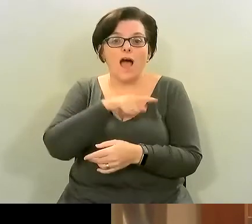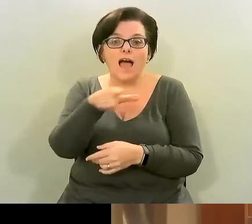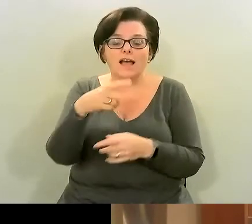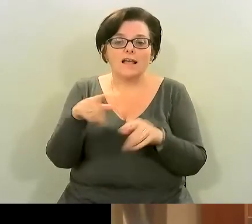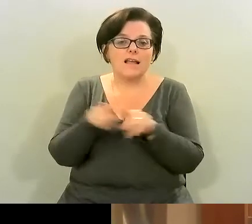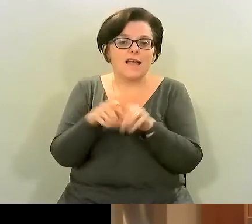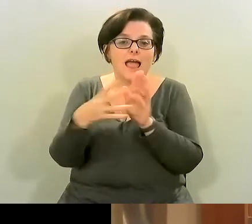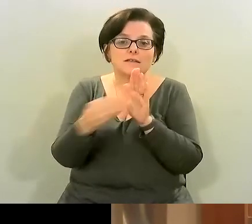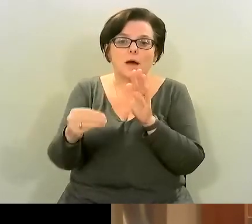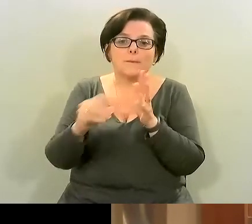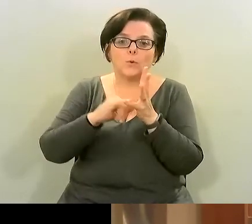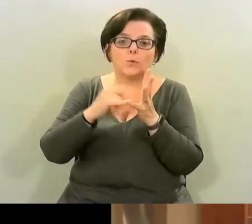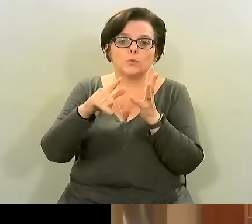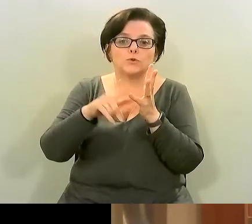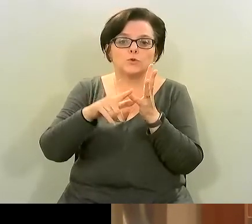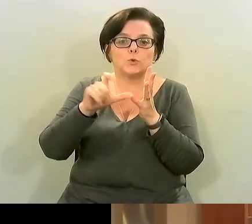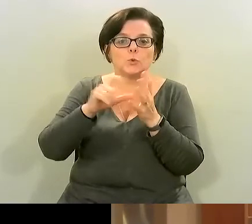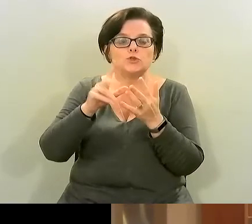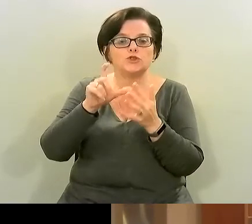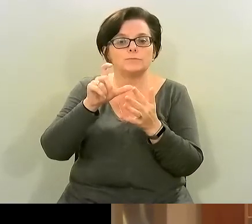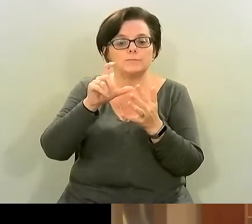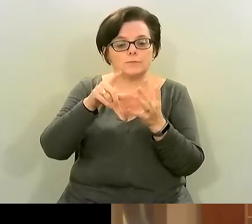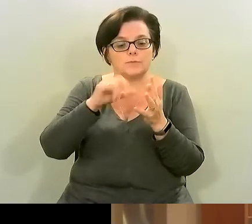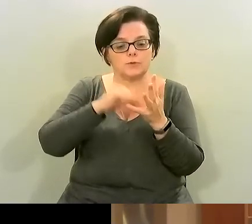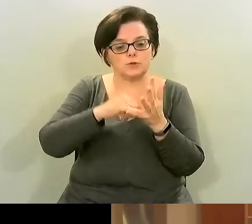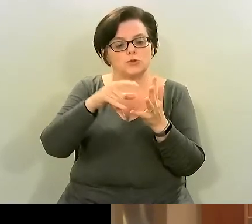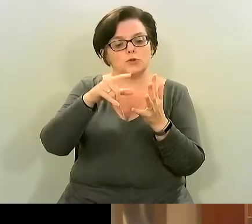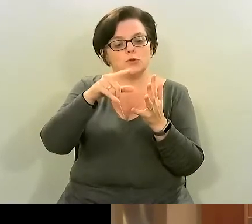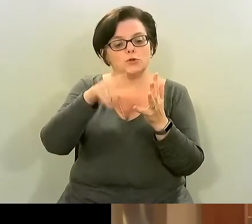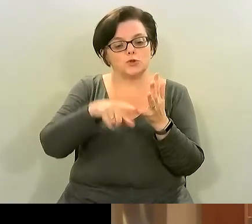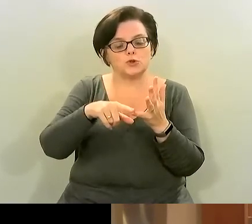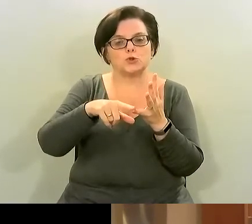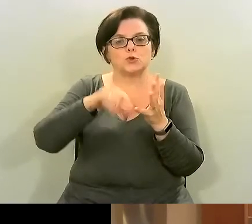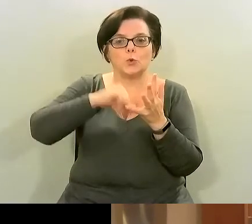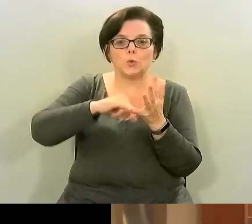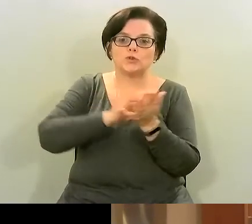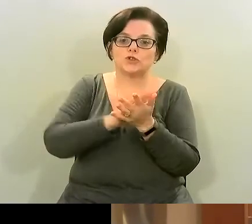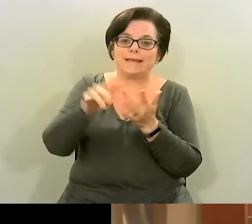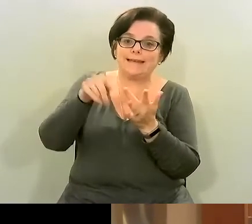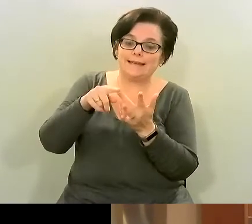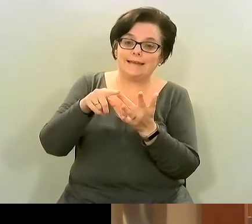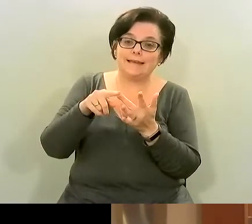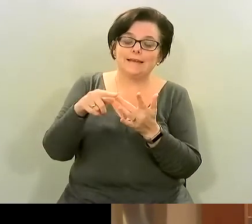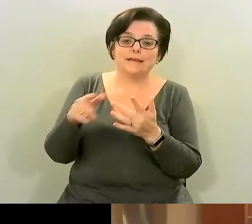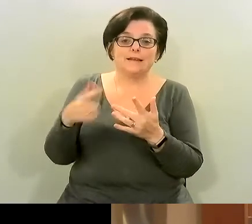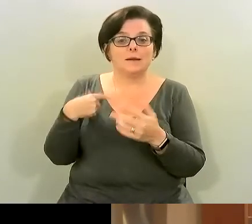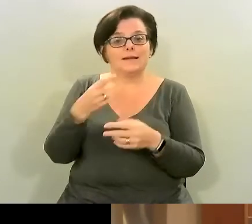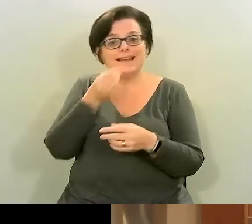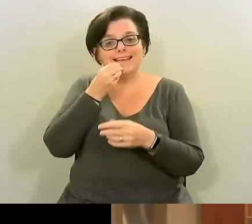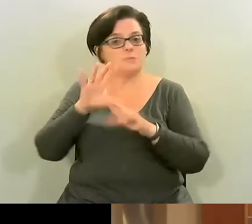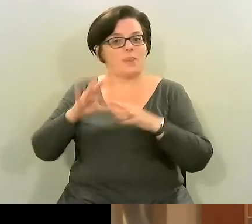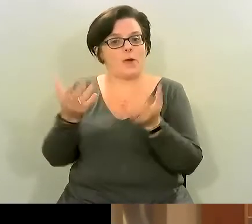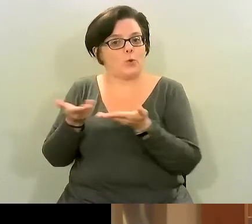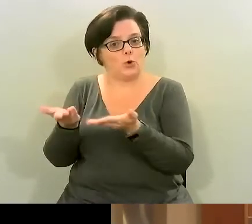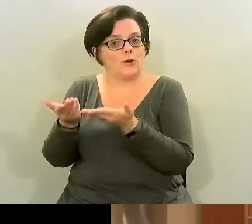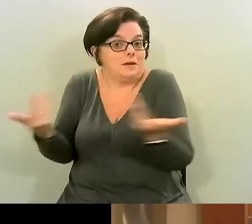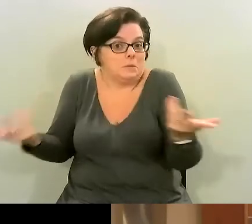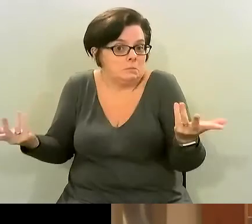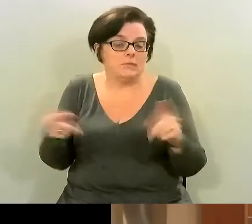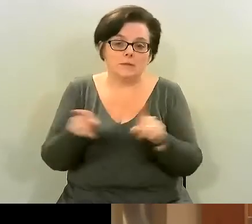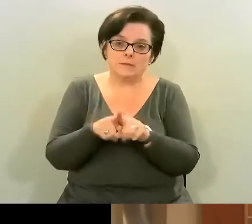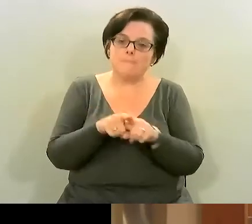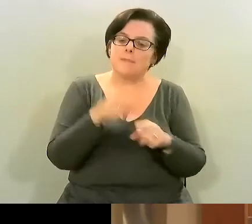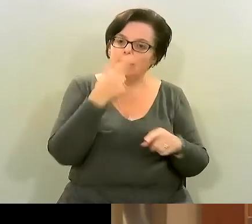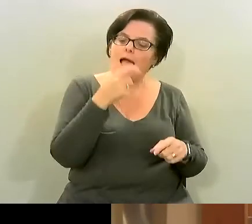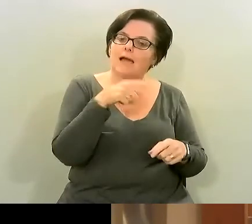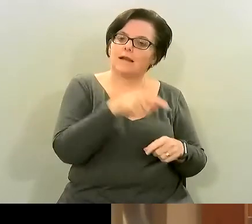so people consume um undercooked salmon all the time so that's an easy recipe and i chopped it with the pesto here as well